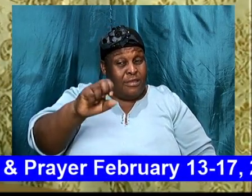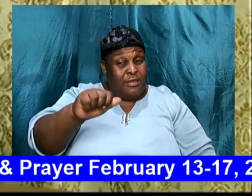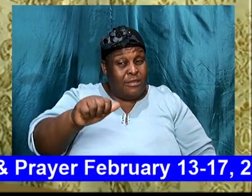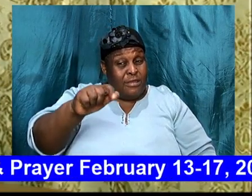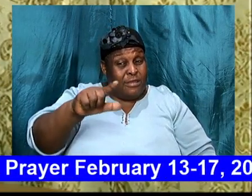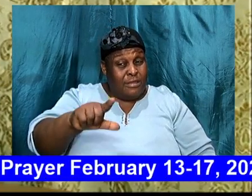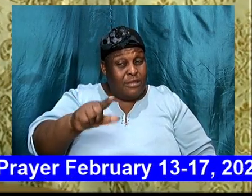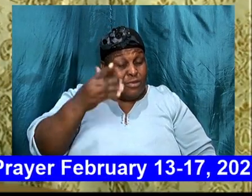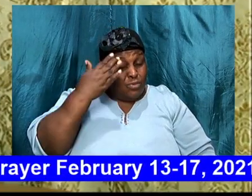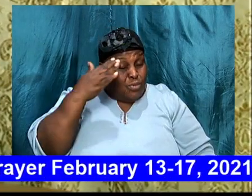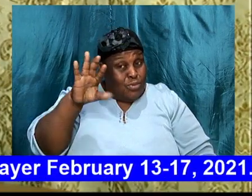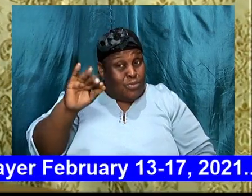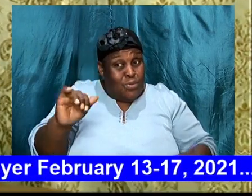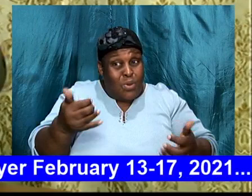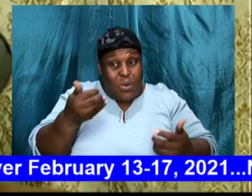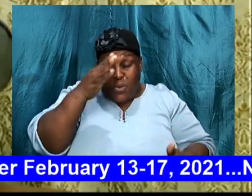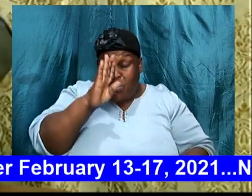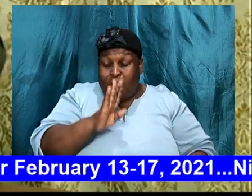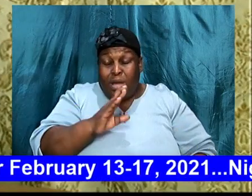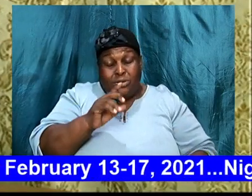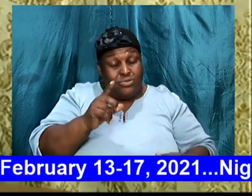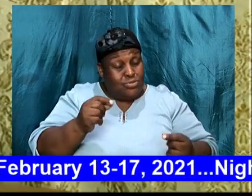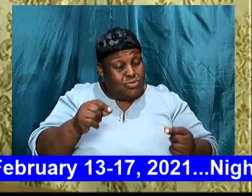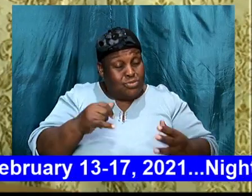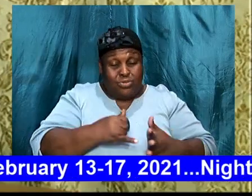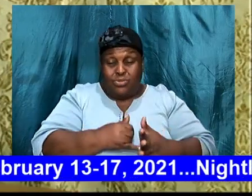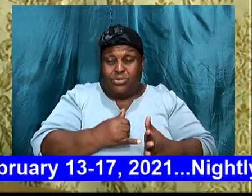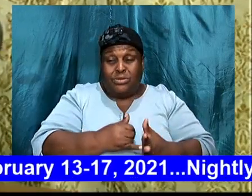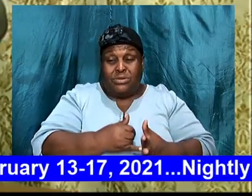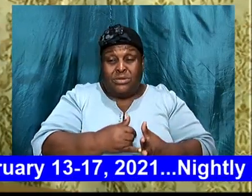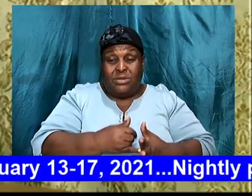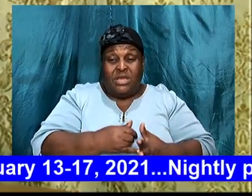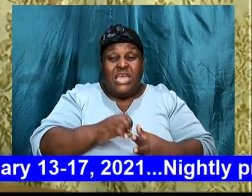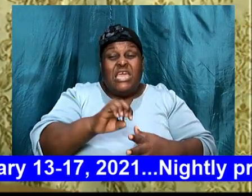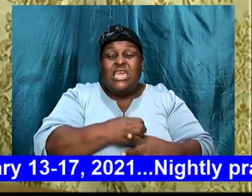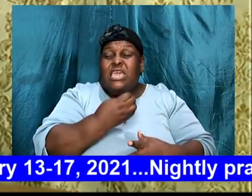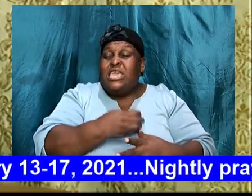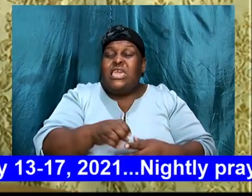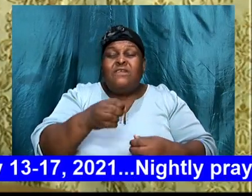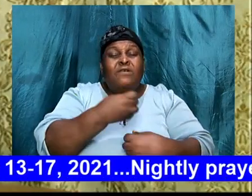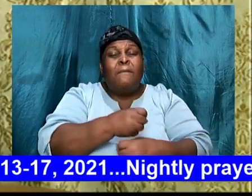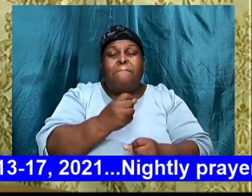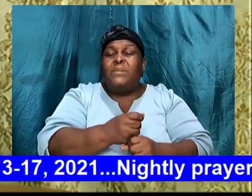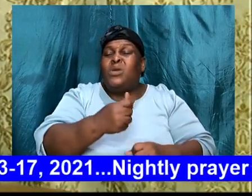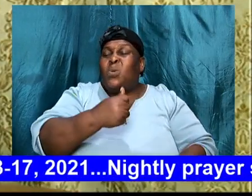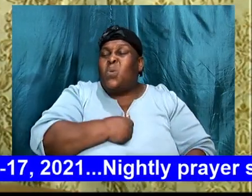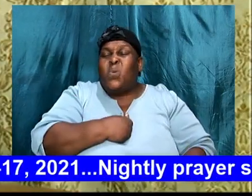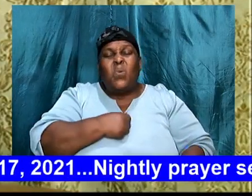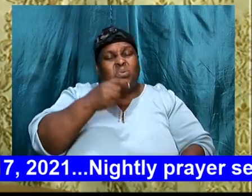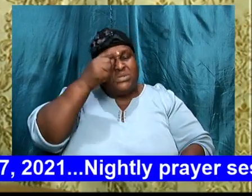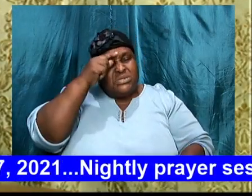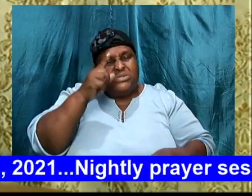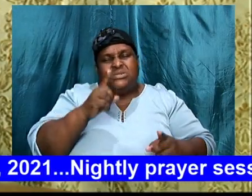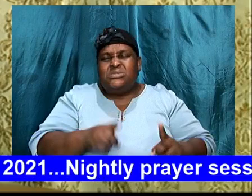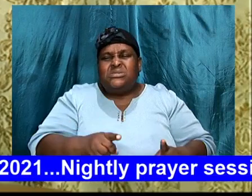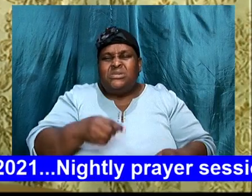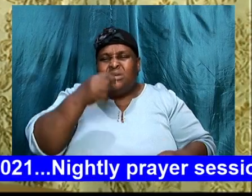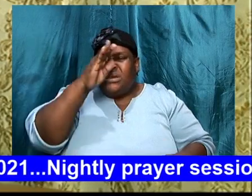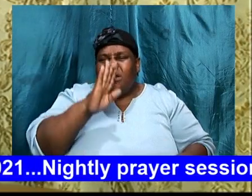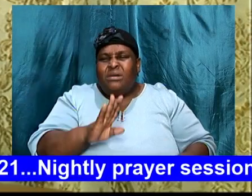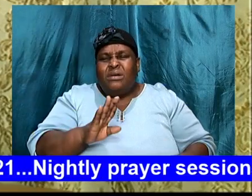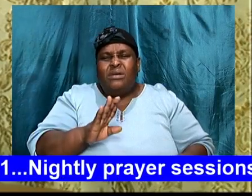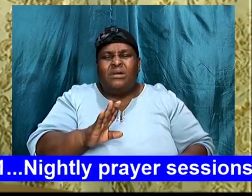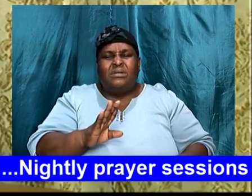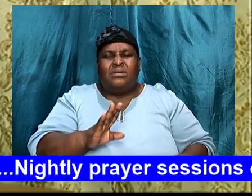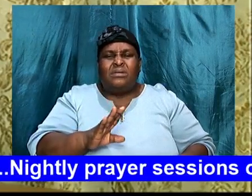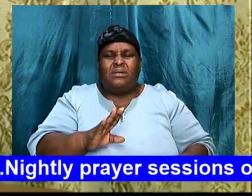our own decision, God has, a way, of working it, to be a part, of his own will,